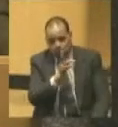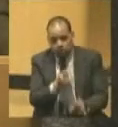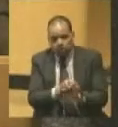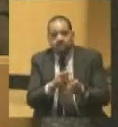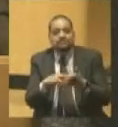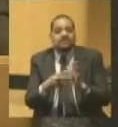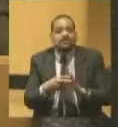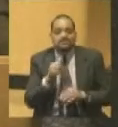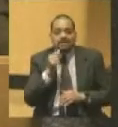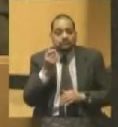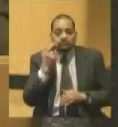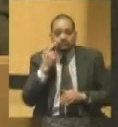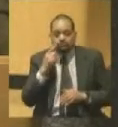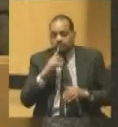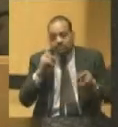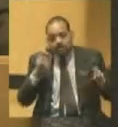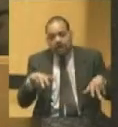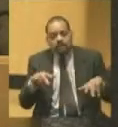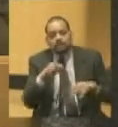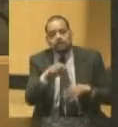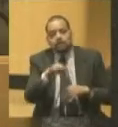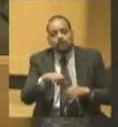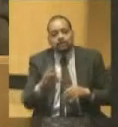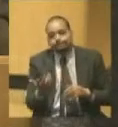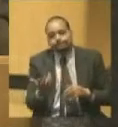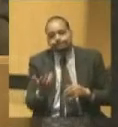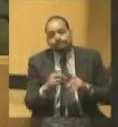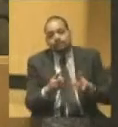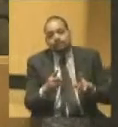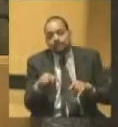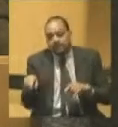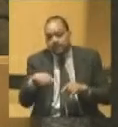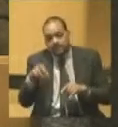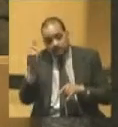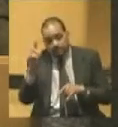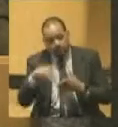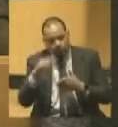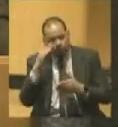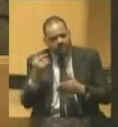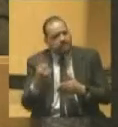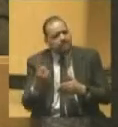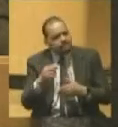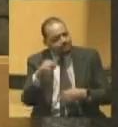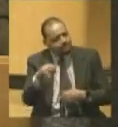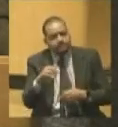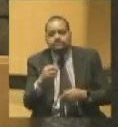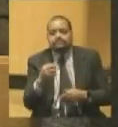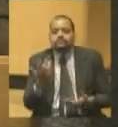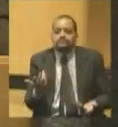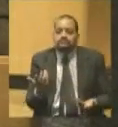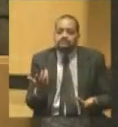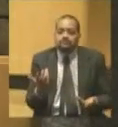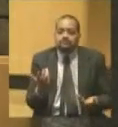was not too surprising. But the Democrats did learn something useful from the campaign, and that was